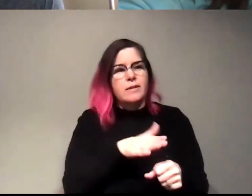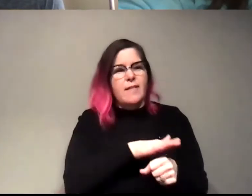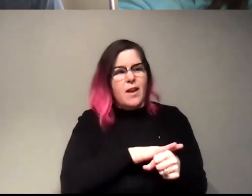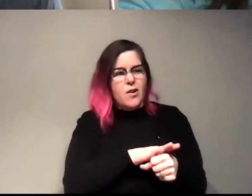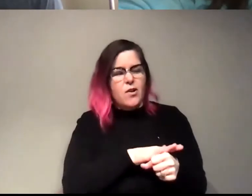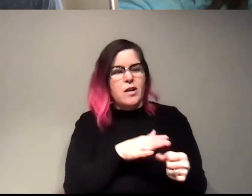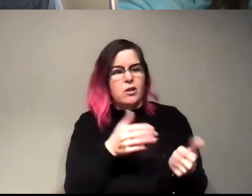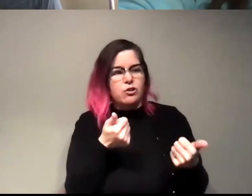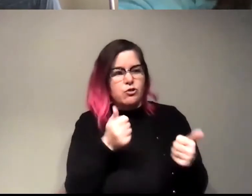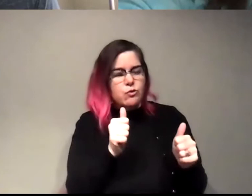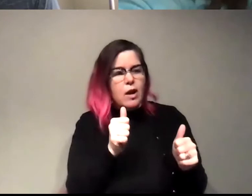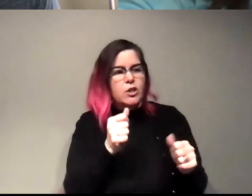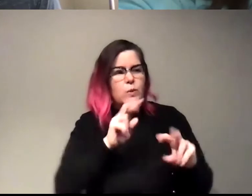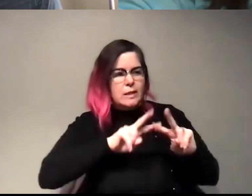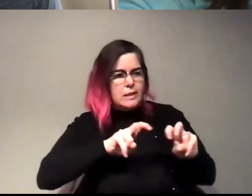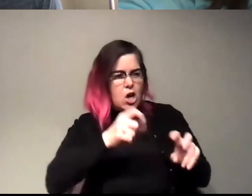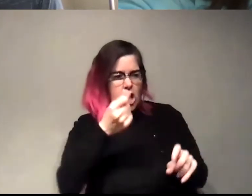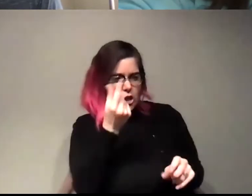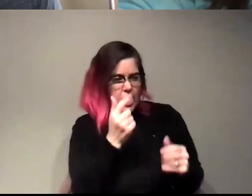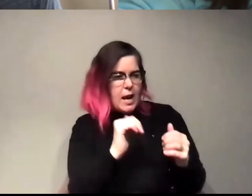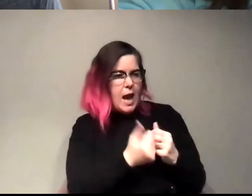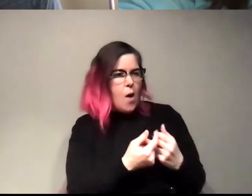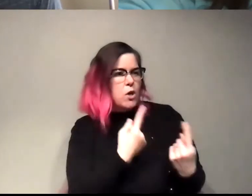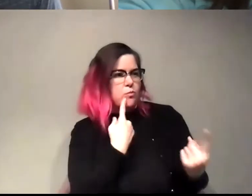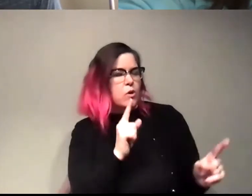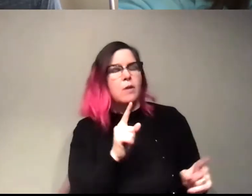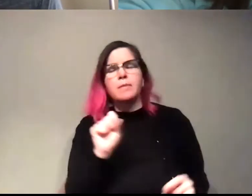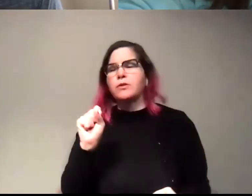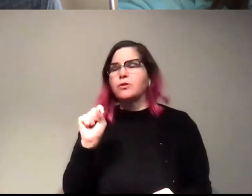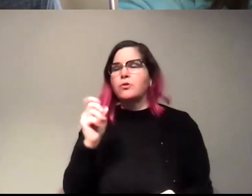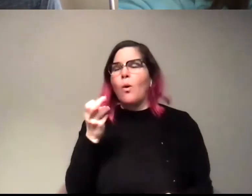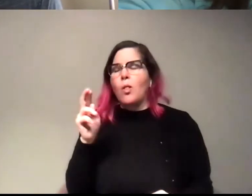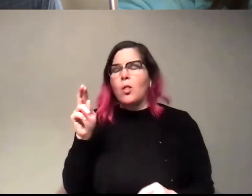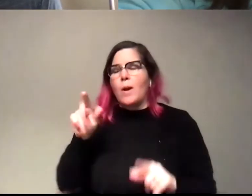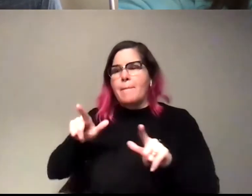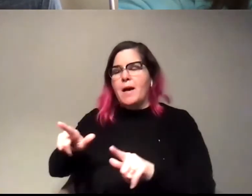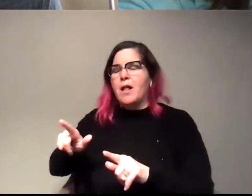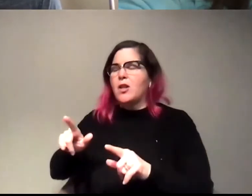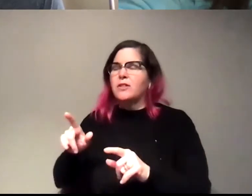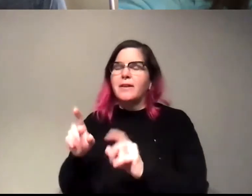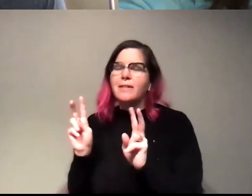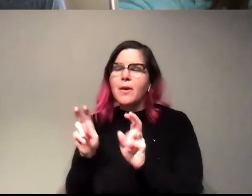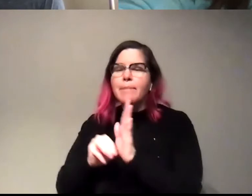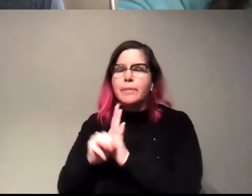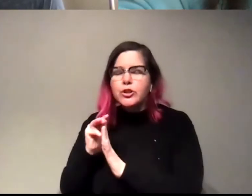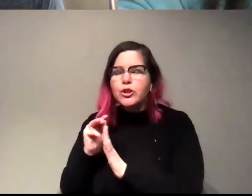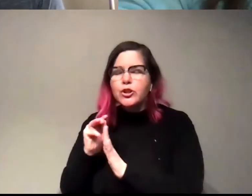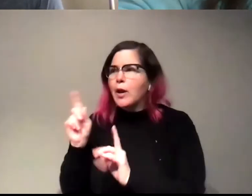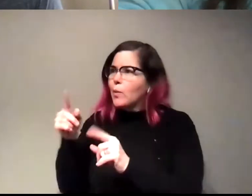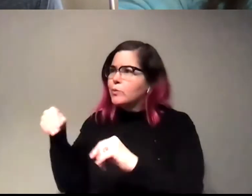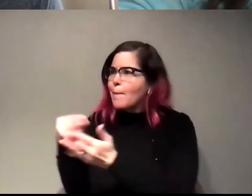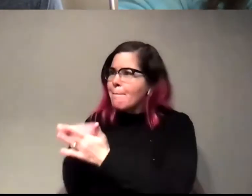make it understand what could make it work. Whereas solar panels are very much like a mature, you can go buy solar